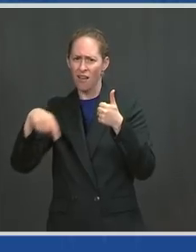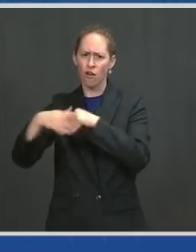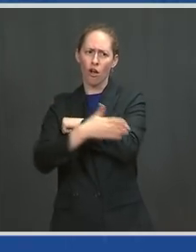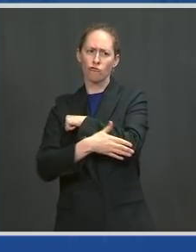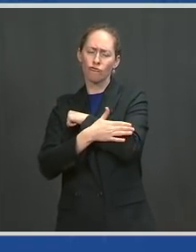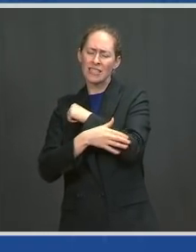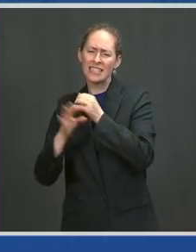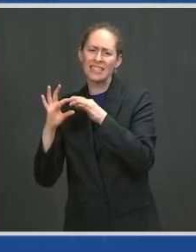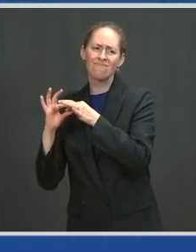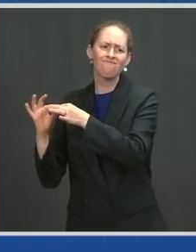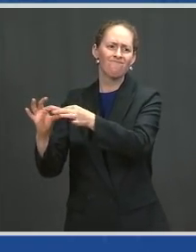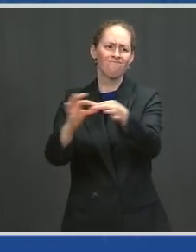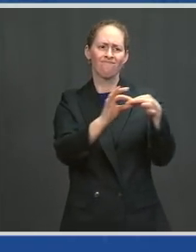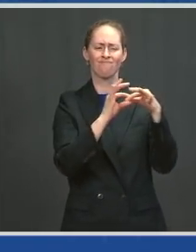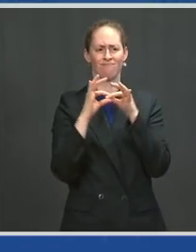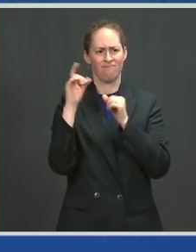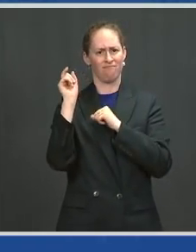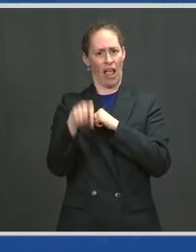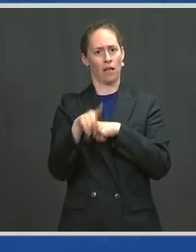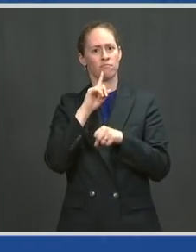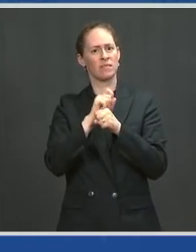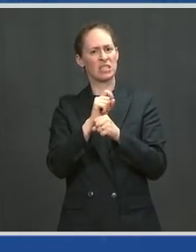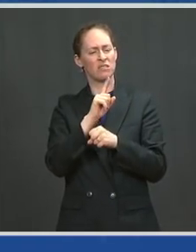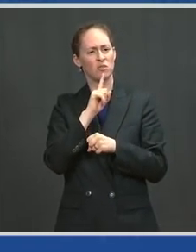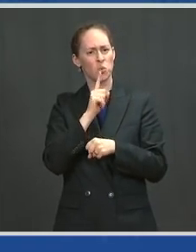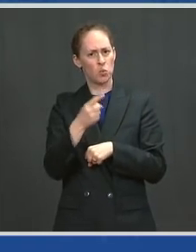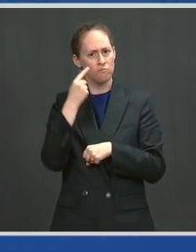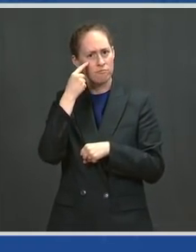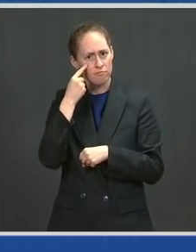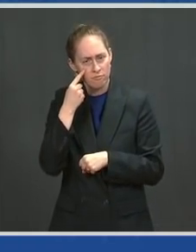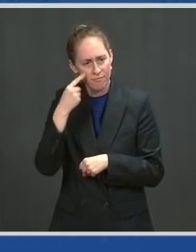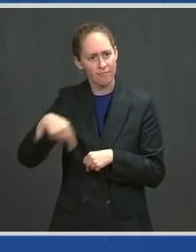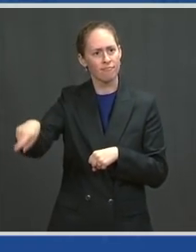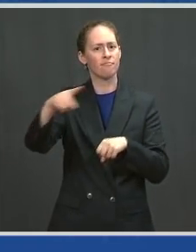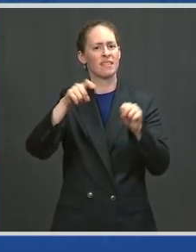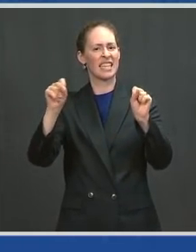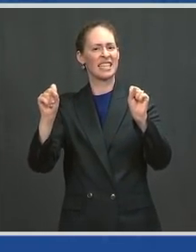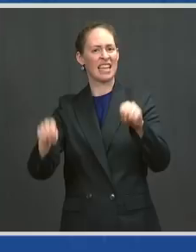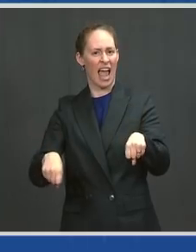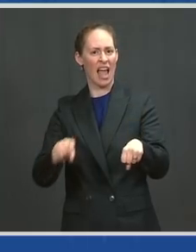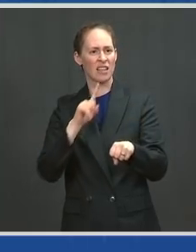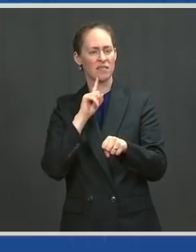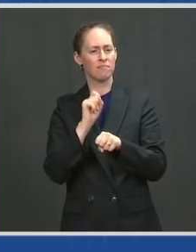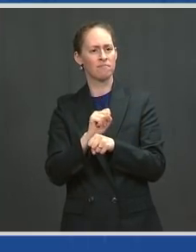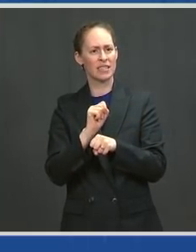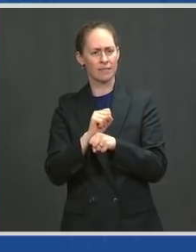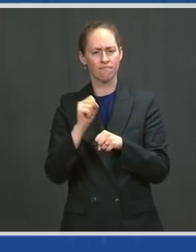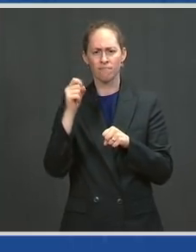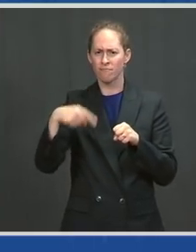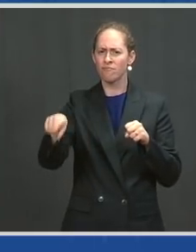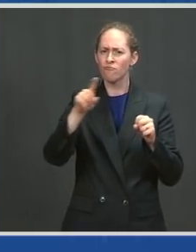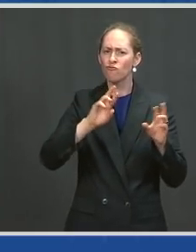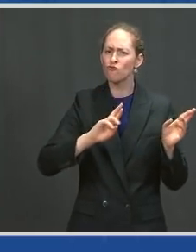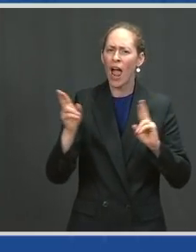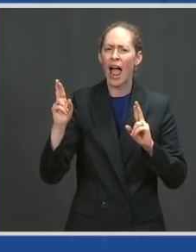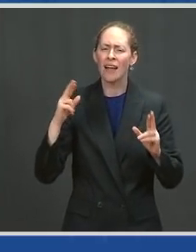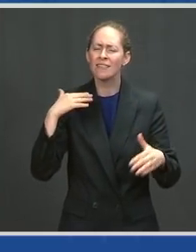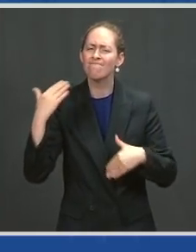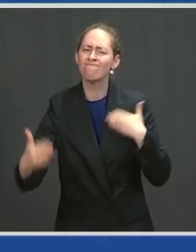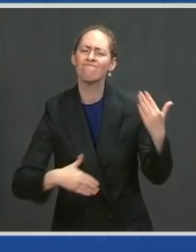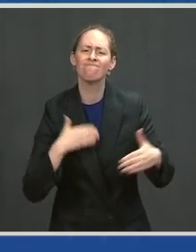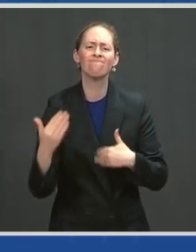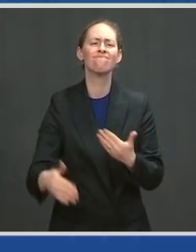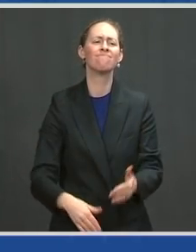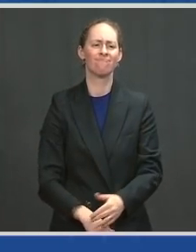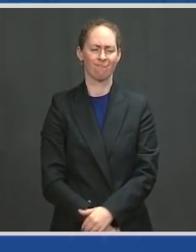the first real evidence that we're able to do it. The American people are more ready to come together, I believe, than the Congress